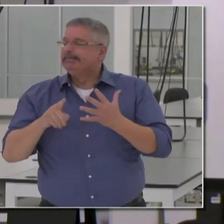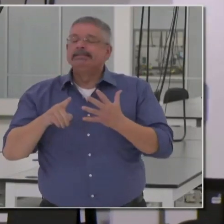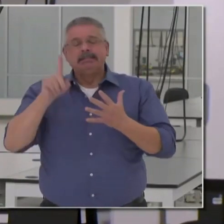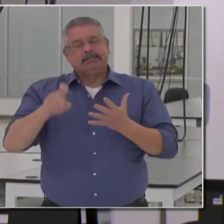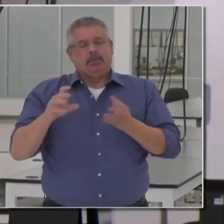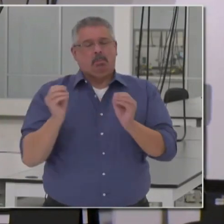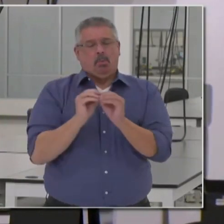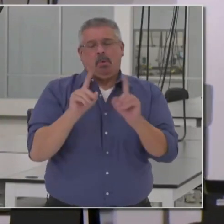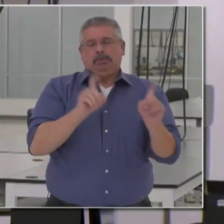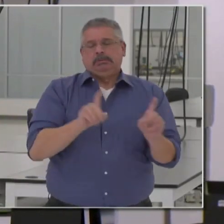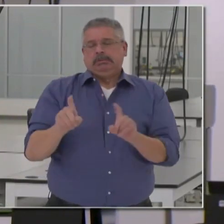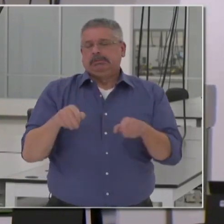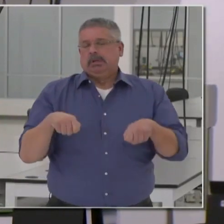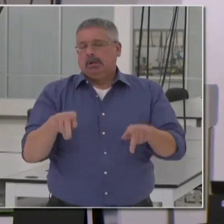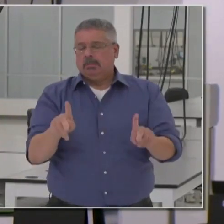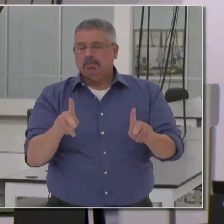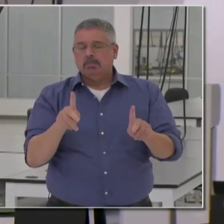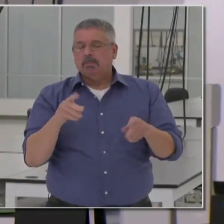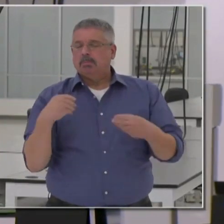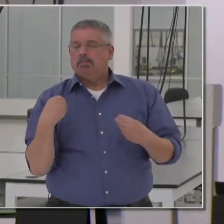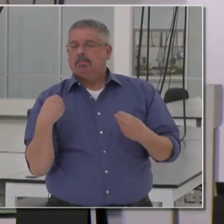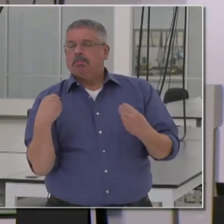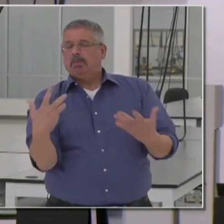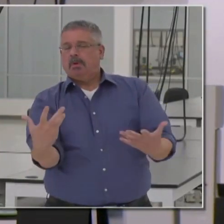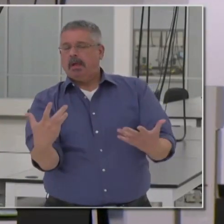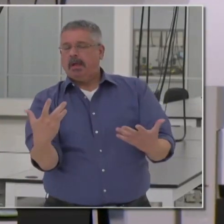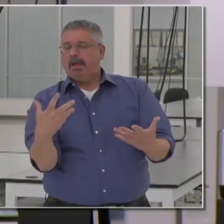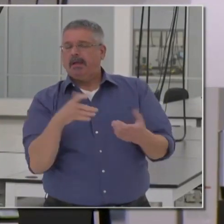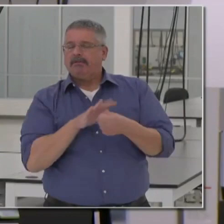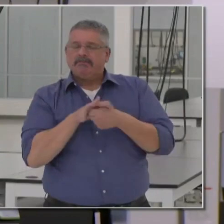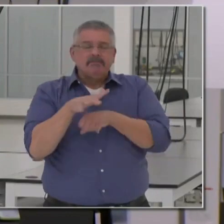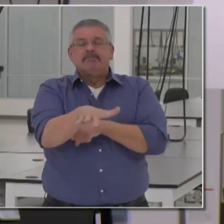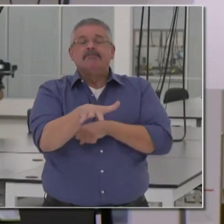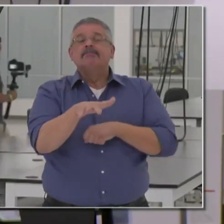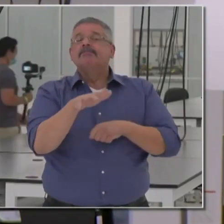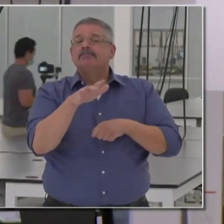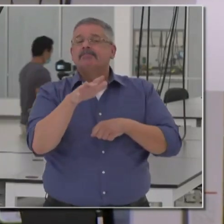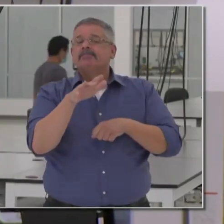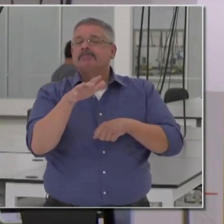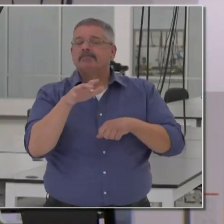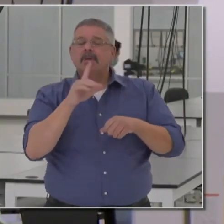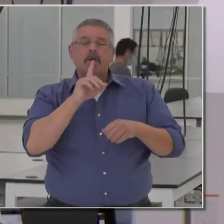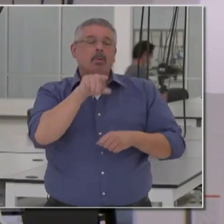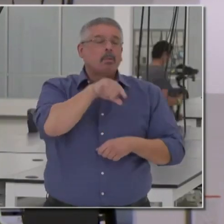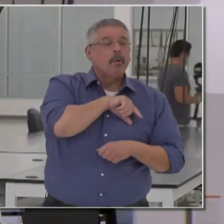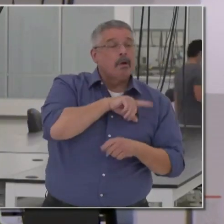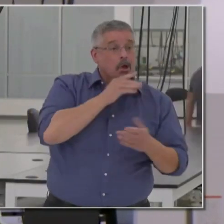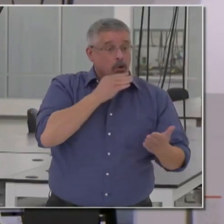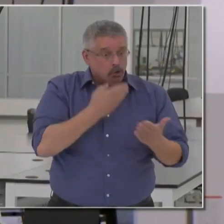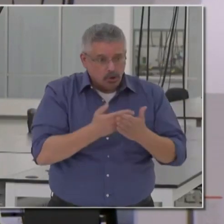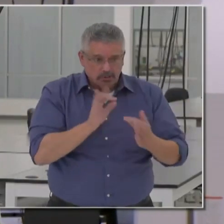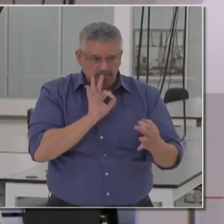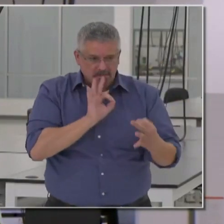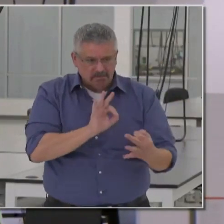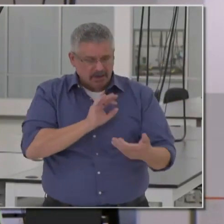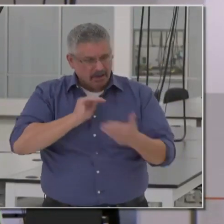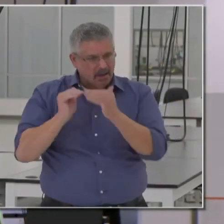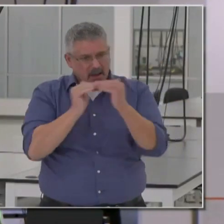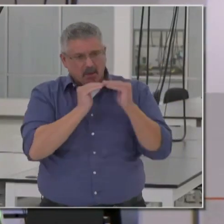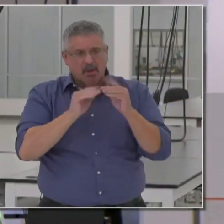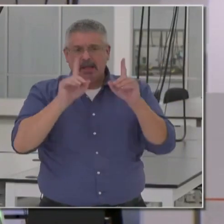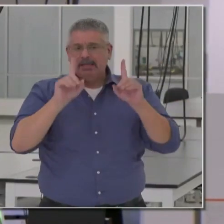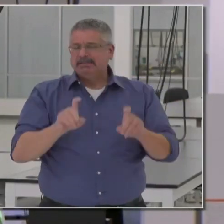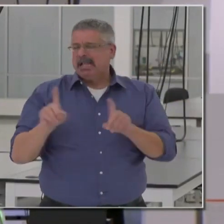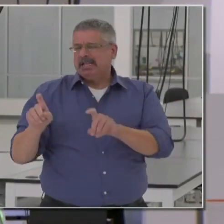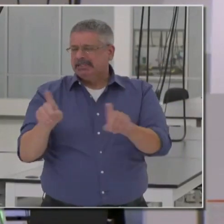of California to provide for the ample accessibility, quality, and equity of